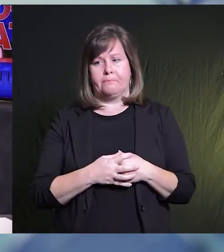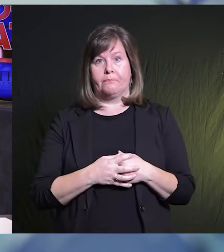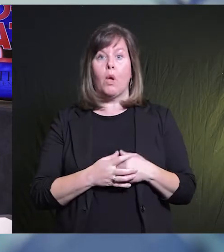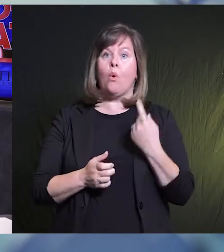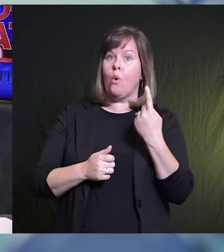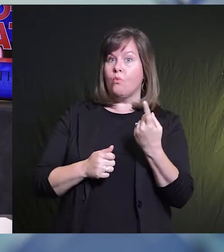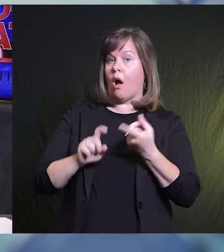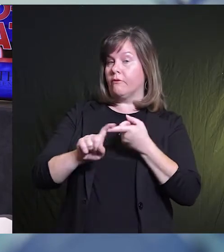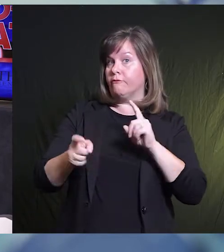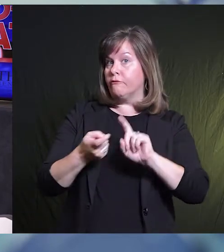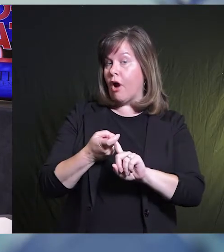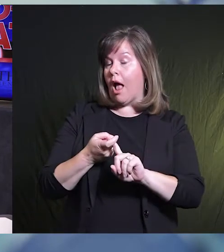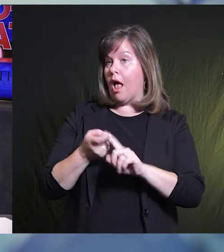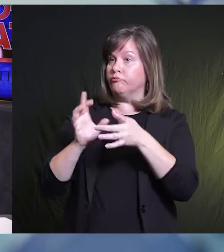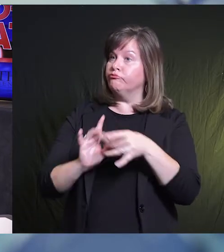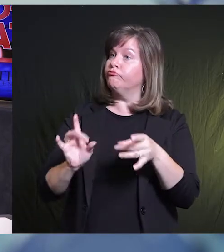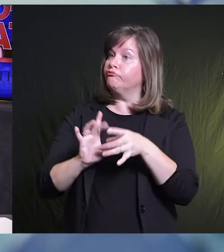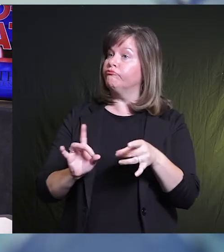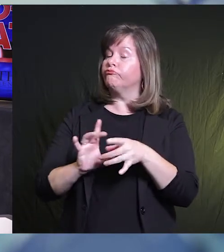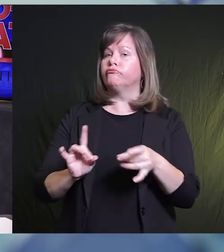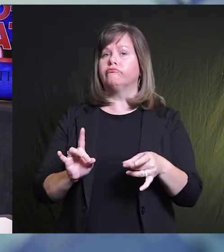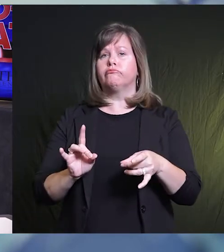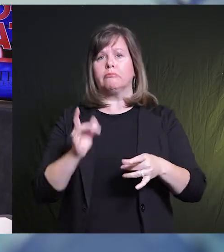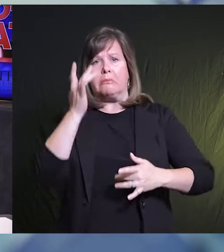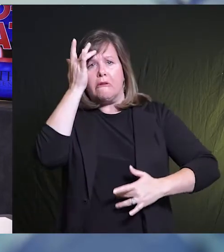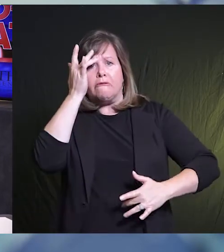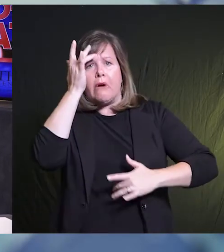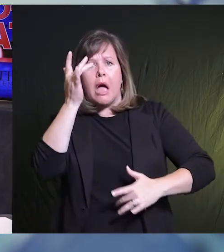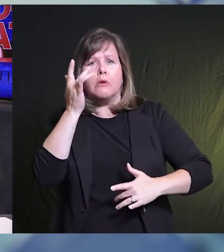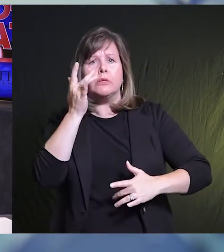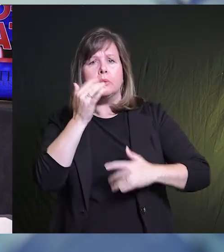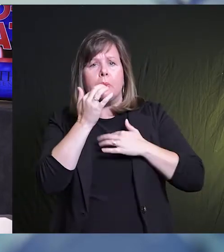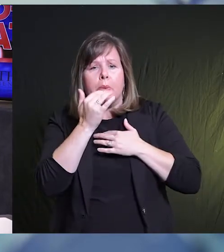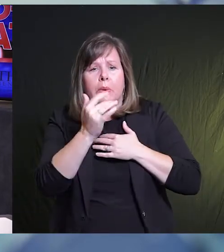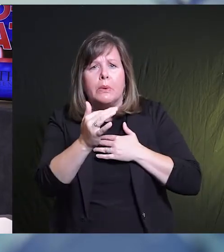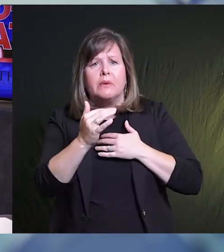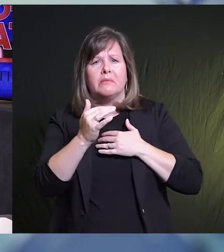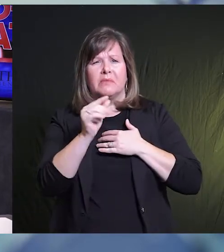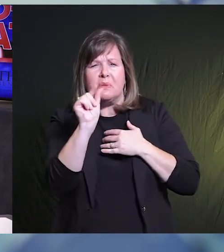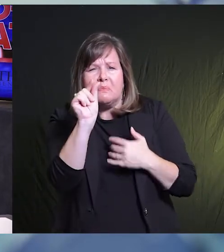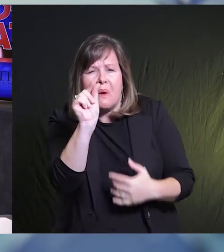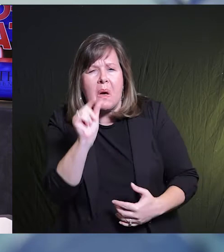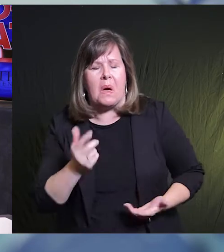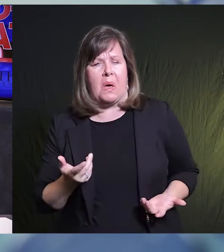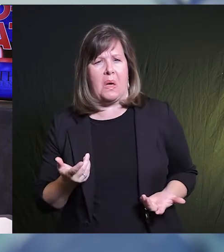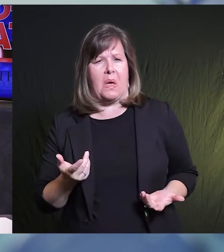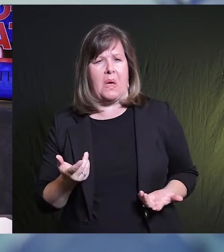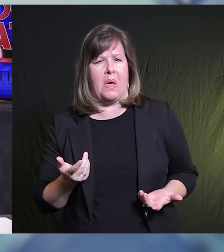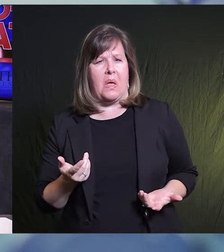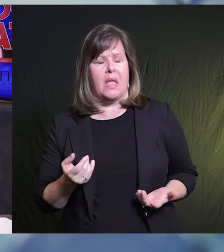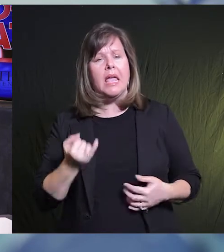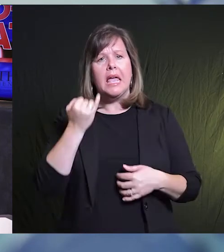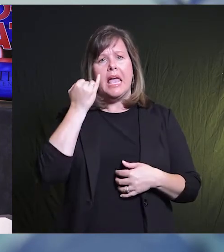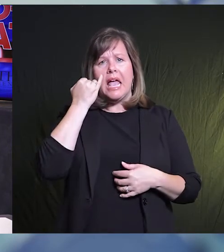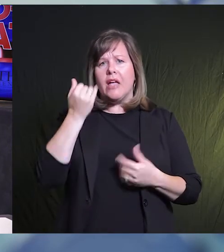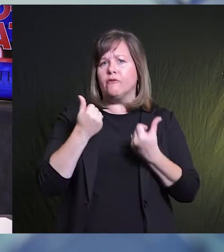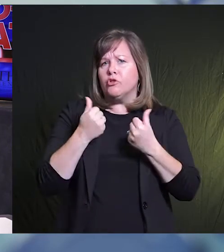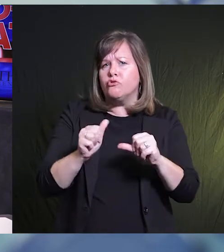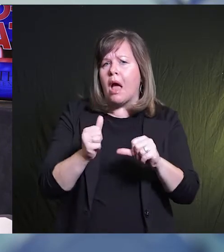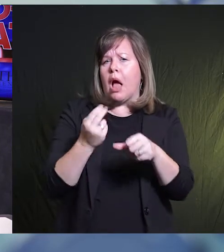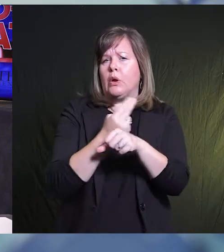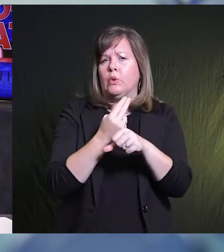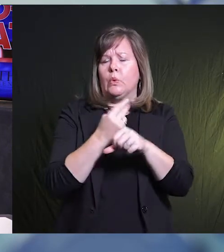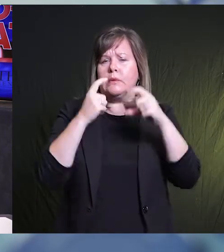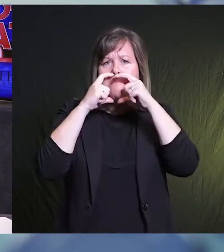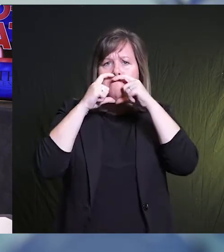I had a friend over the weekend say that viruses are very small and trying to stop a virus